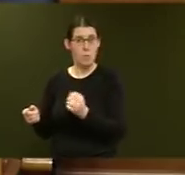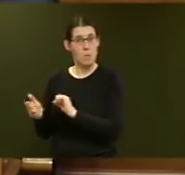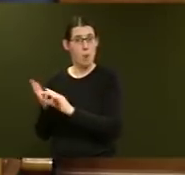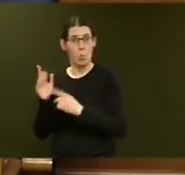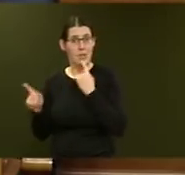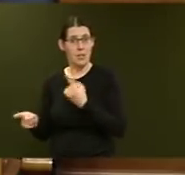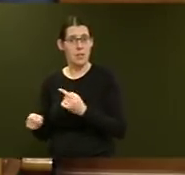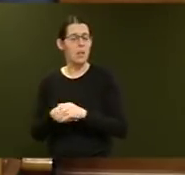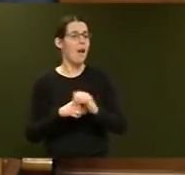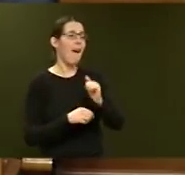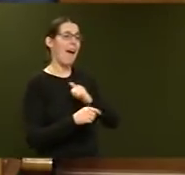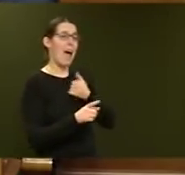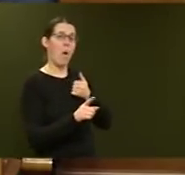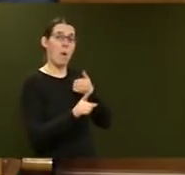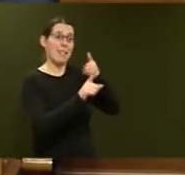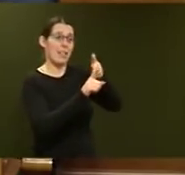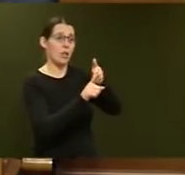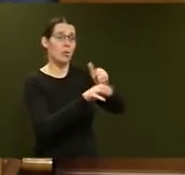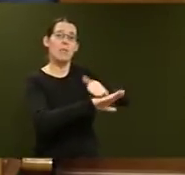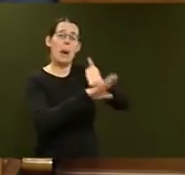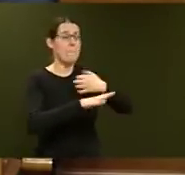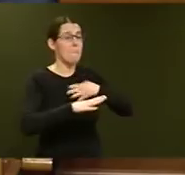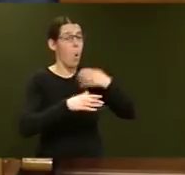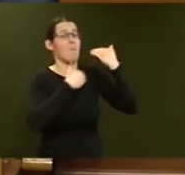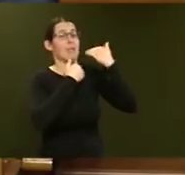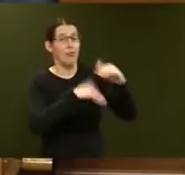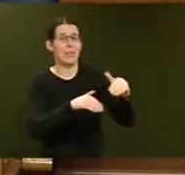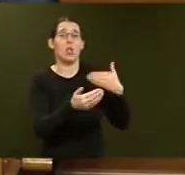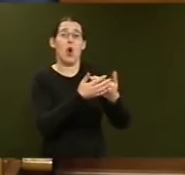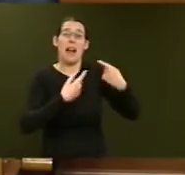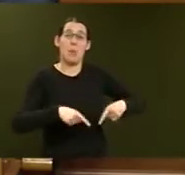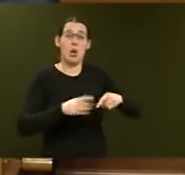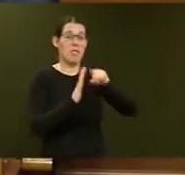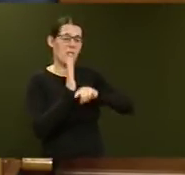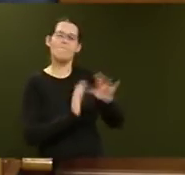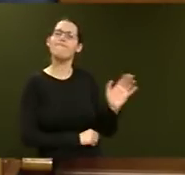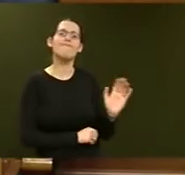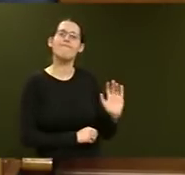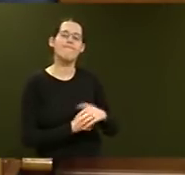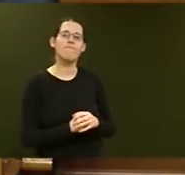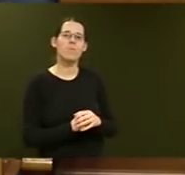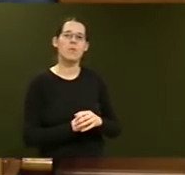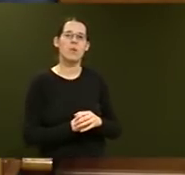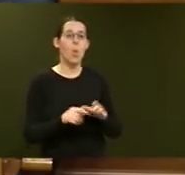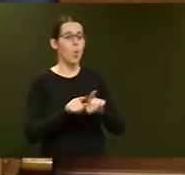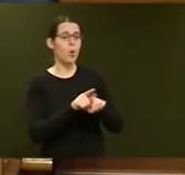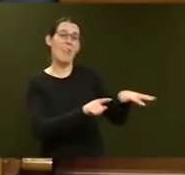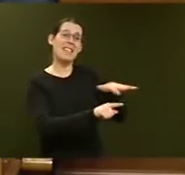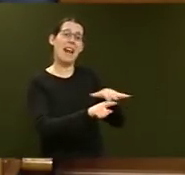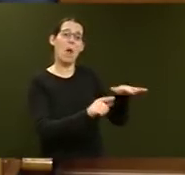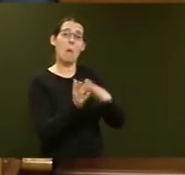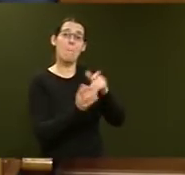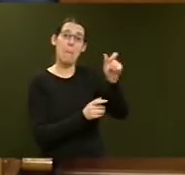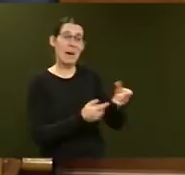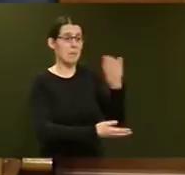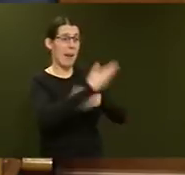our intention to place further restrictions on the eligibility criteria. We don't believe that the scenario that the member faces is